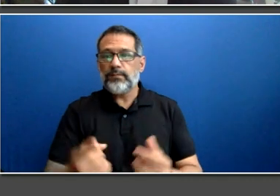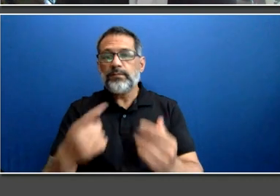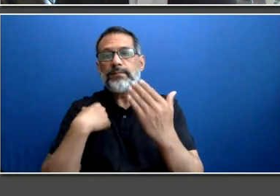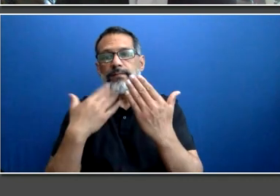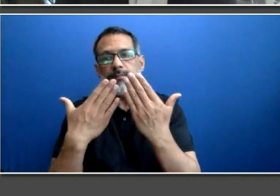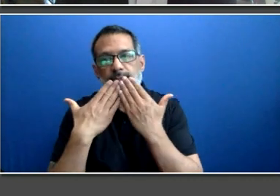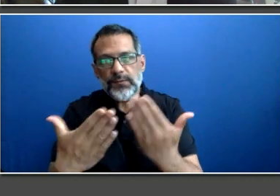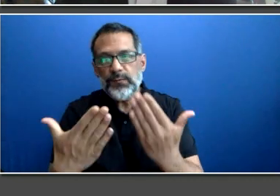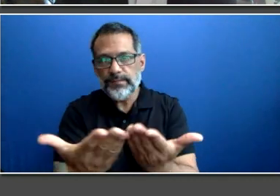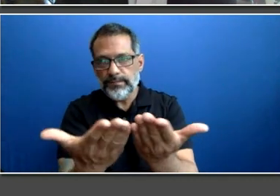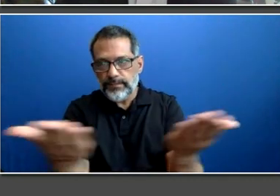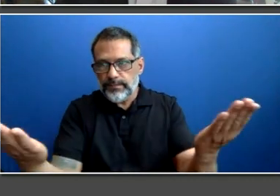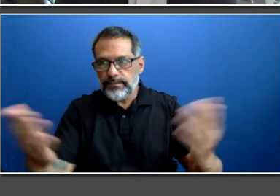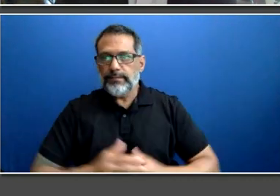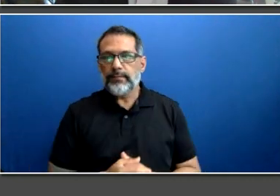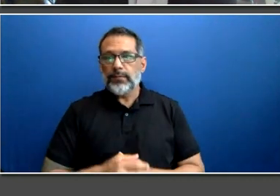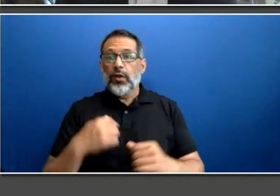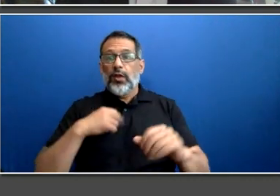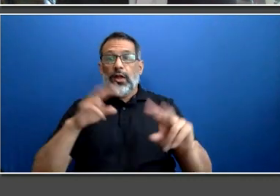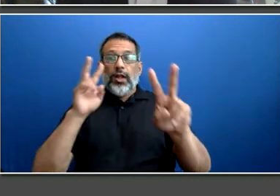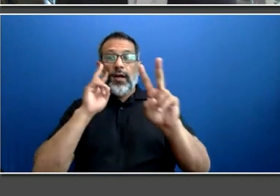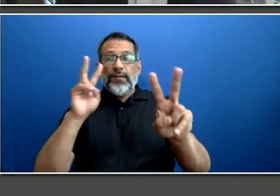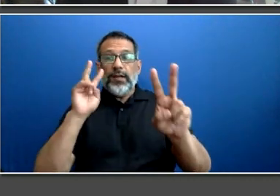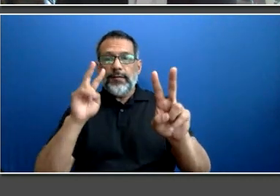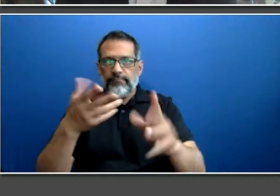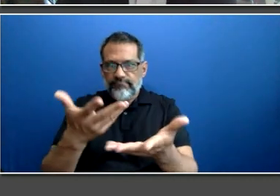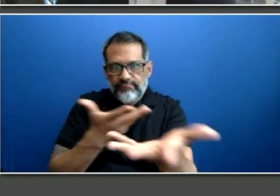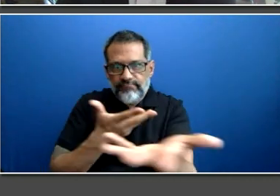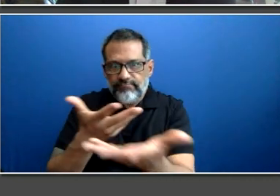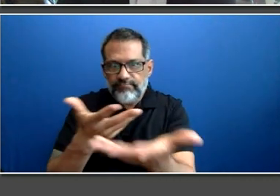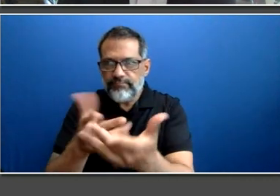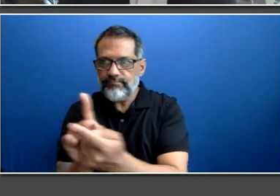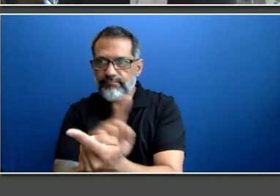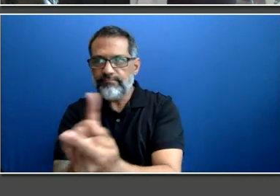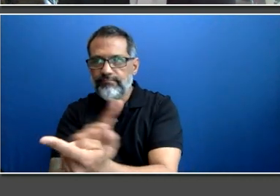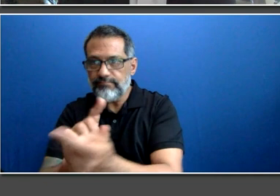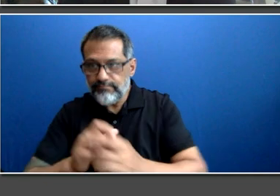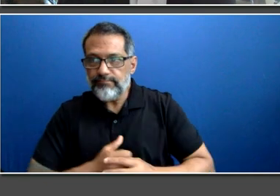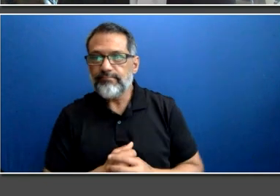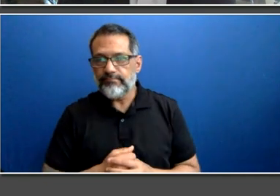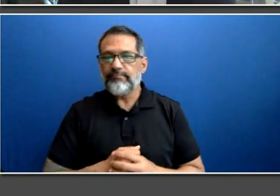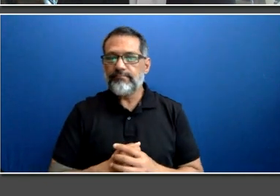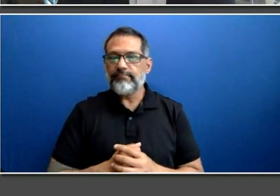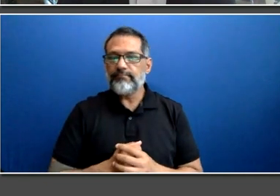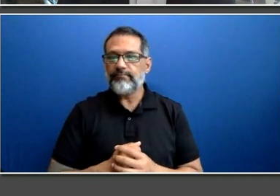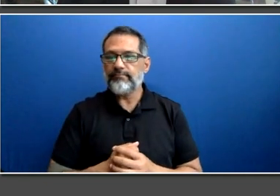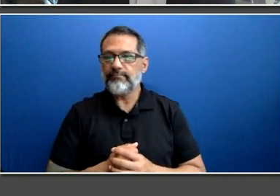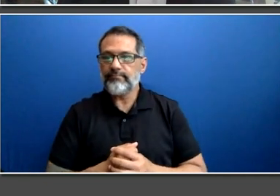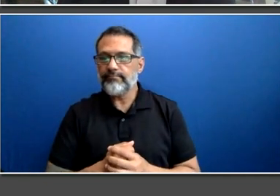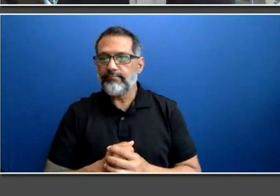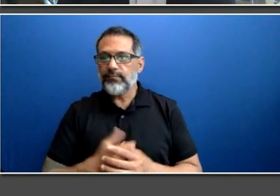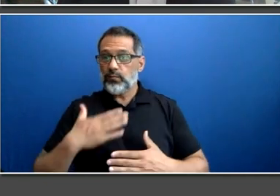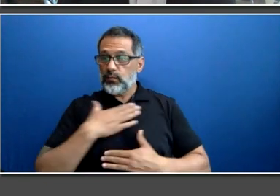to dialogue and having discussions with you. Enjoy the event and stay safe. Thank you very much for being here.